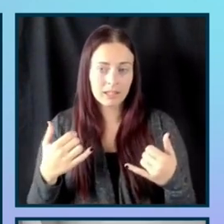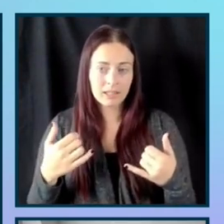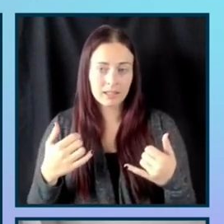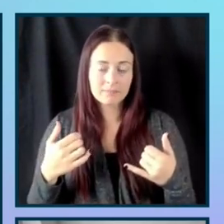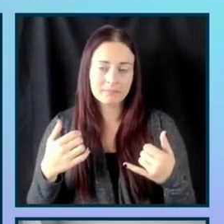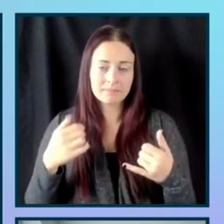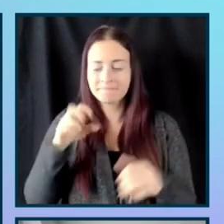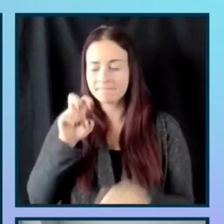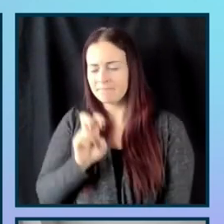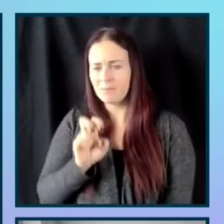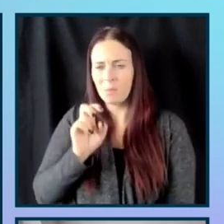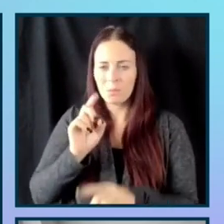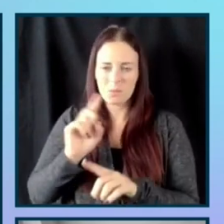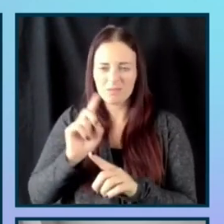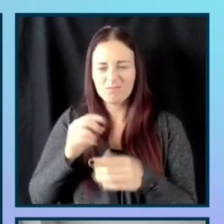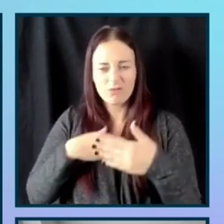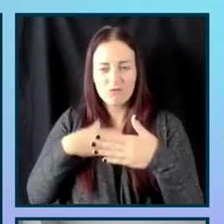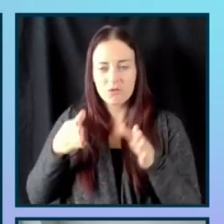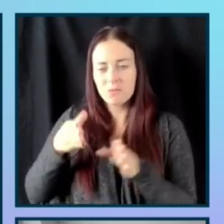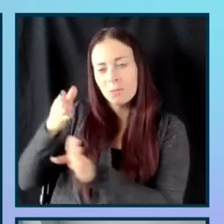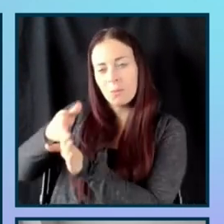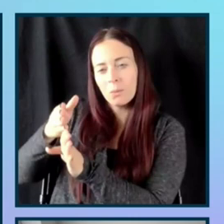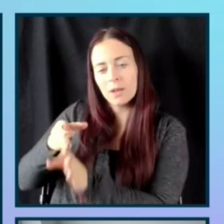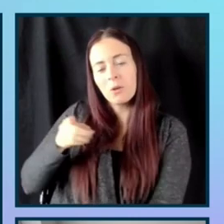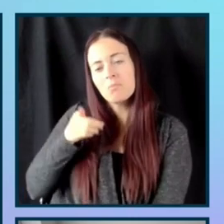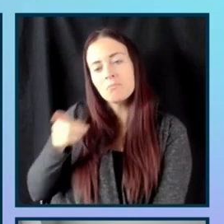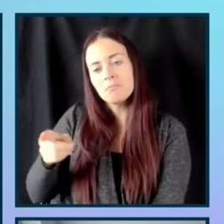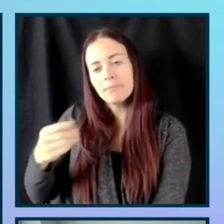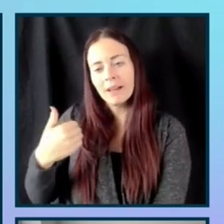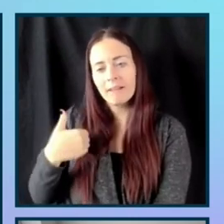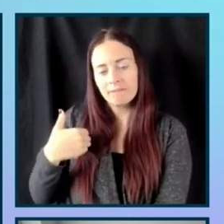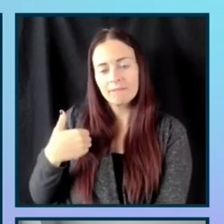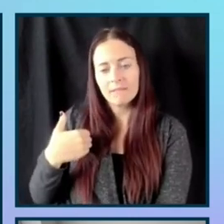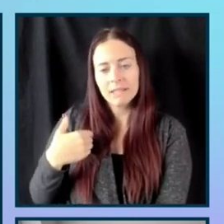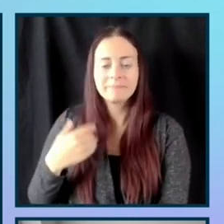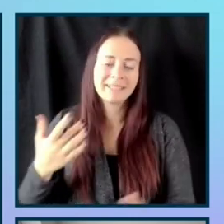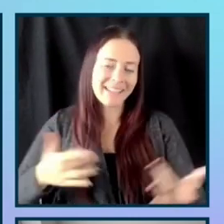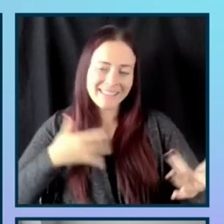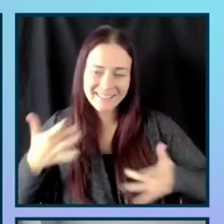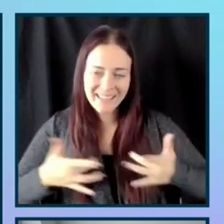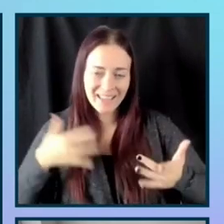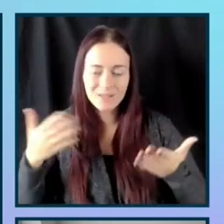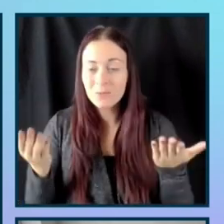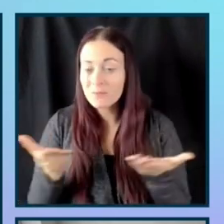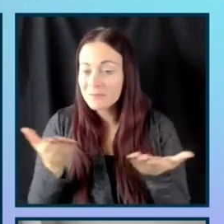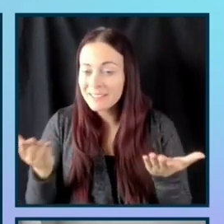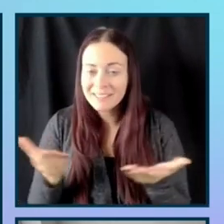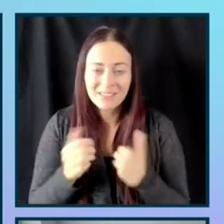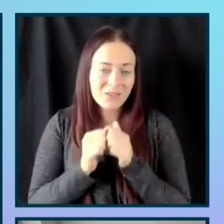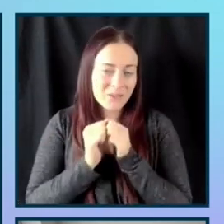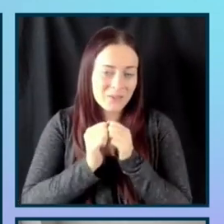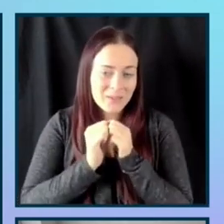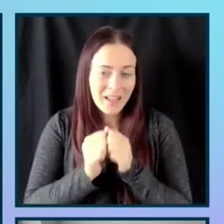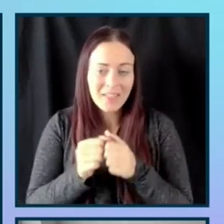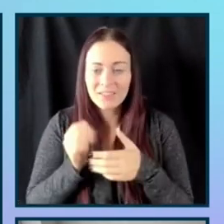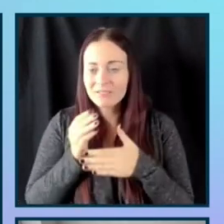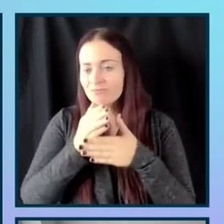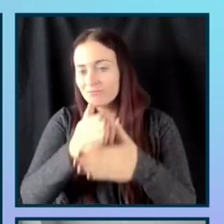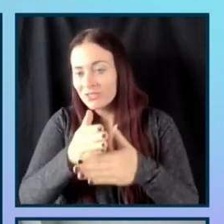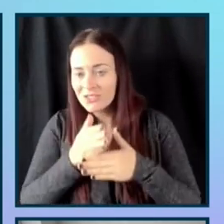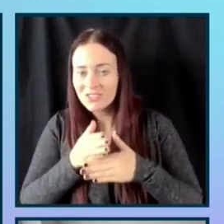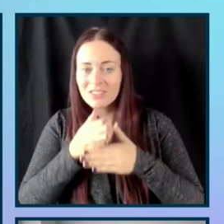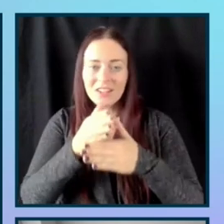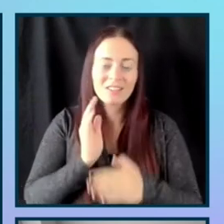window. And I'm super excited to be here together with Faith to share what we've worked on so far.